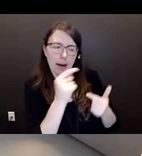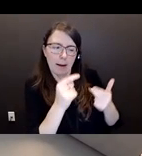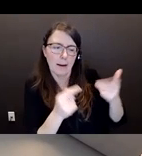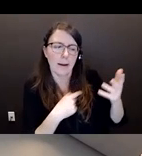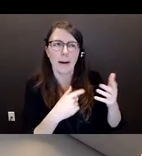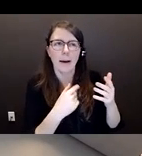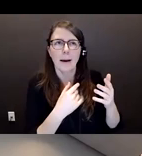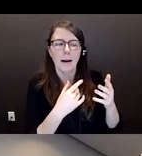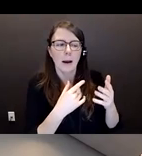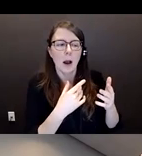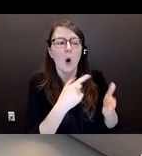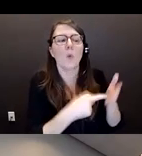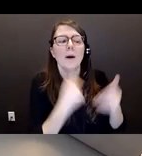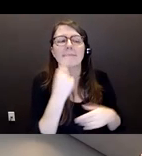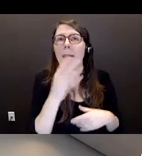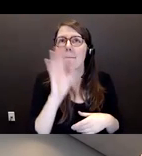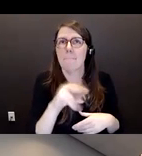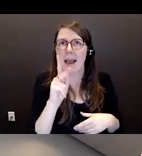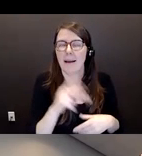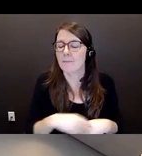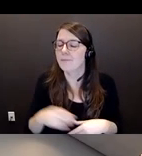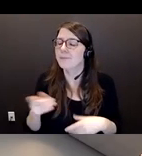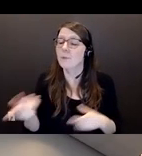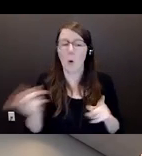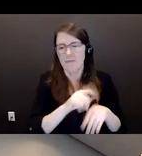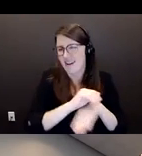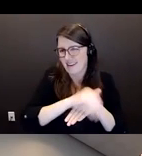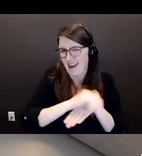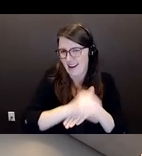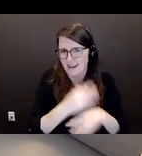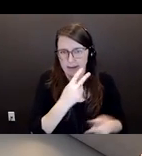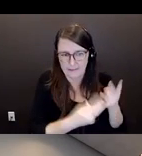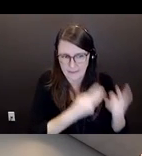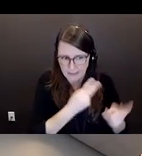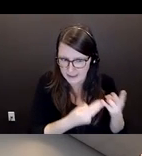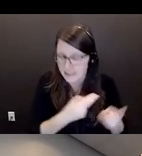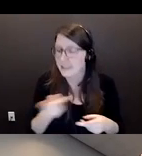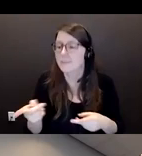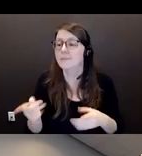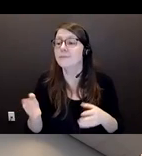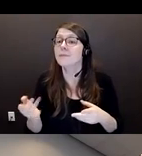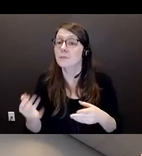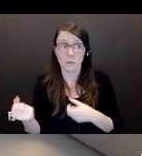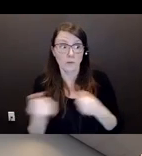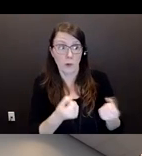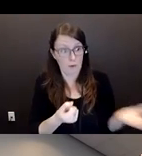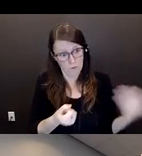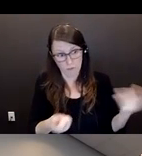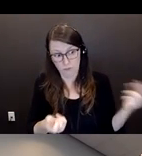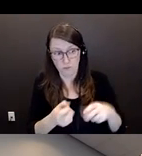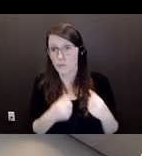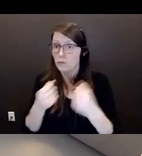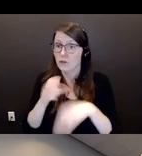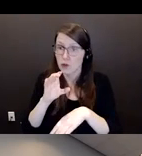He'd be taking her to church on a regular basis. And at times, he would bring the children with him and his common-law with him.